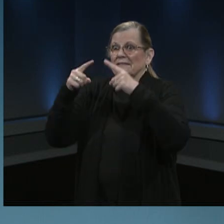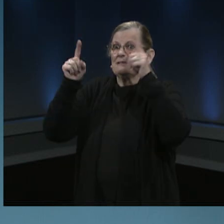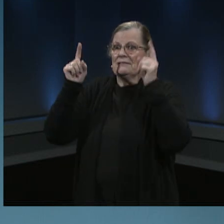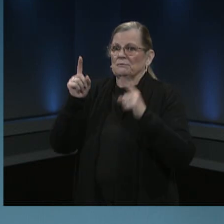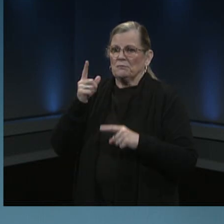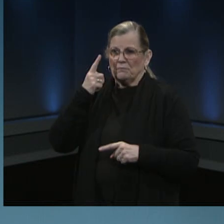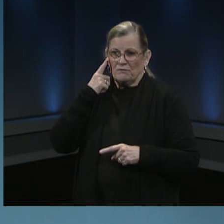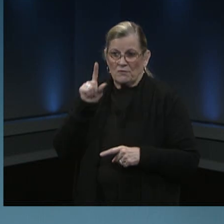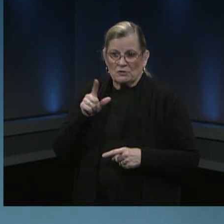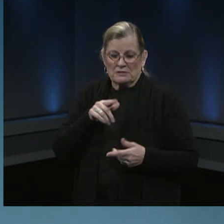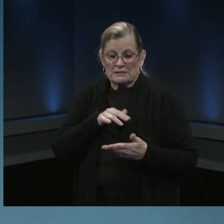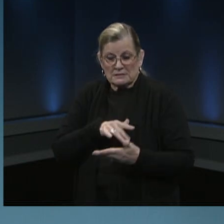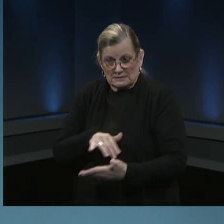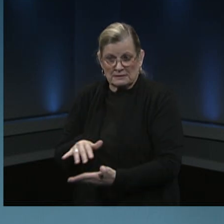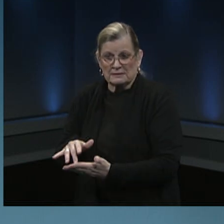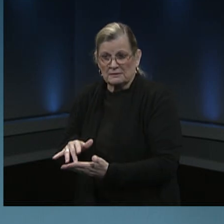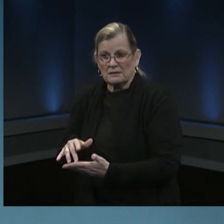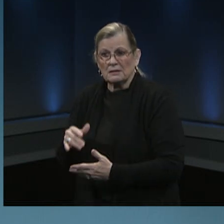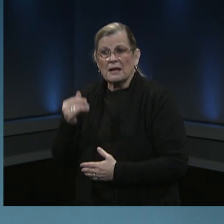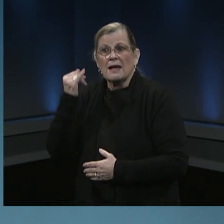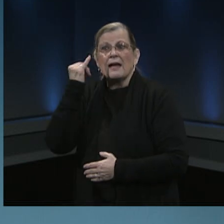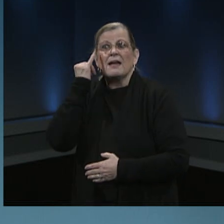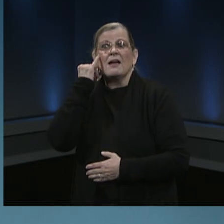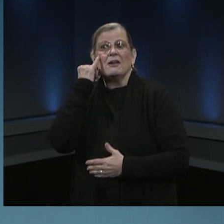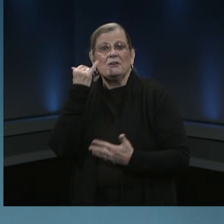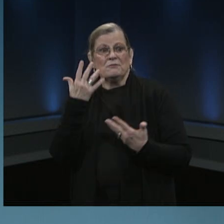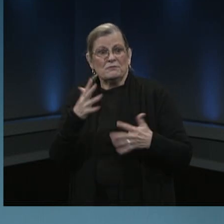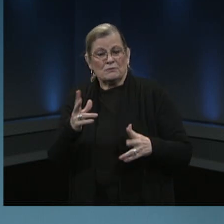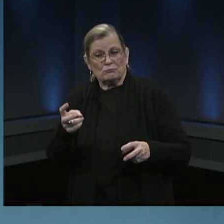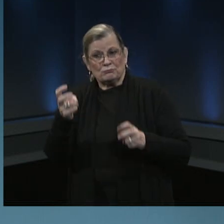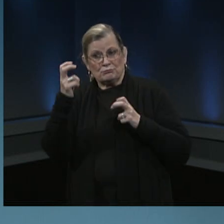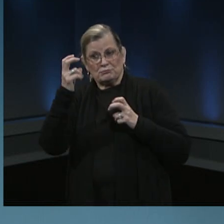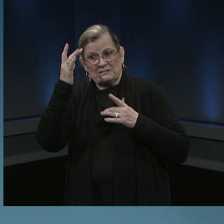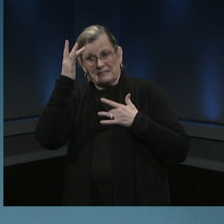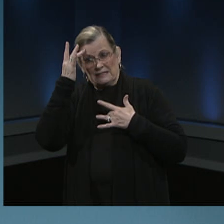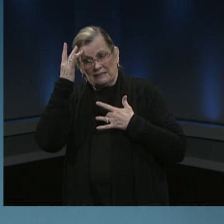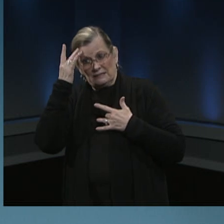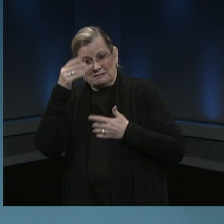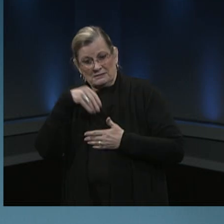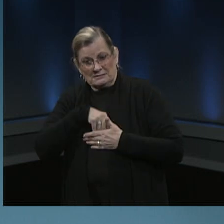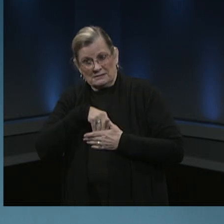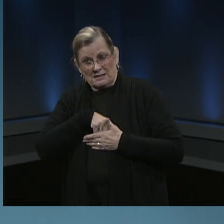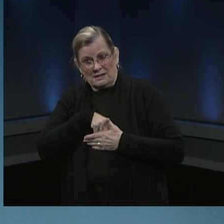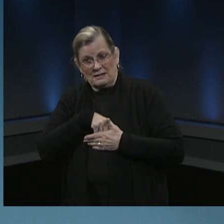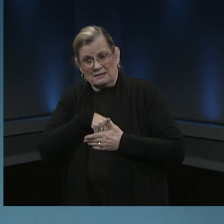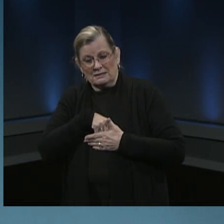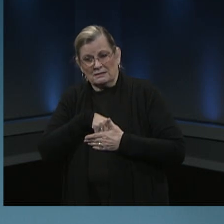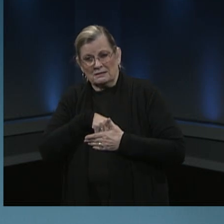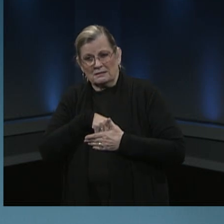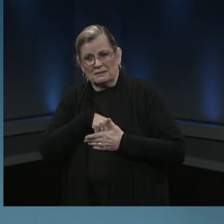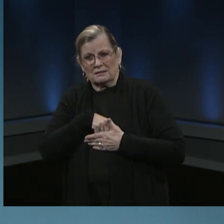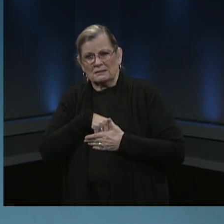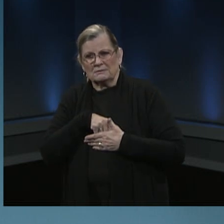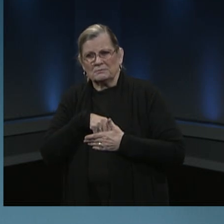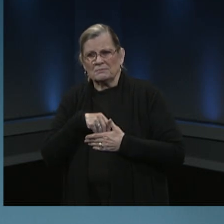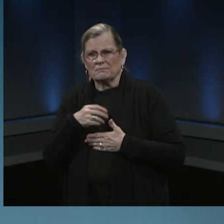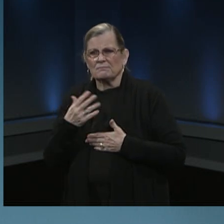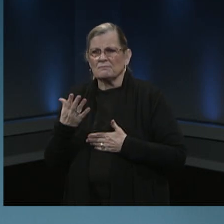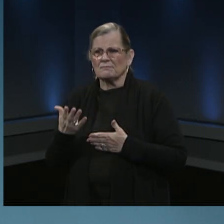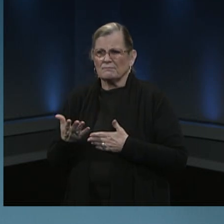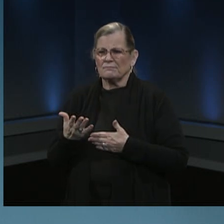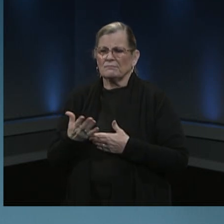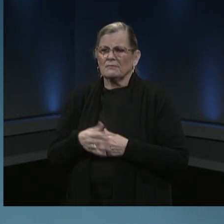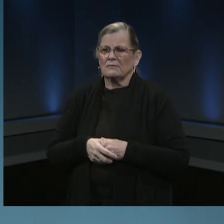whether people can be asymptomatically infected even after vaccination so it's likely that this would be done